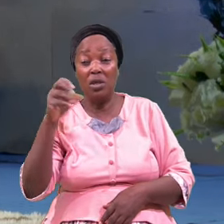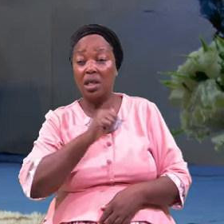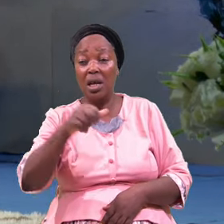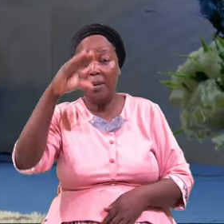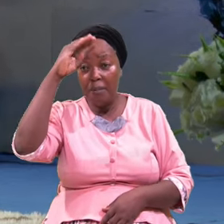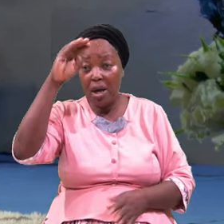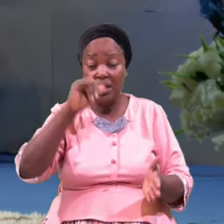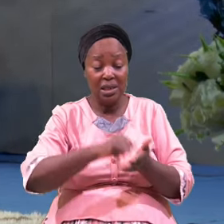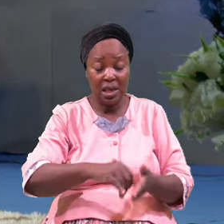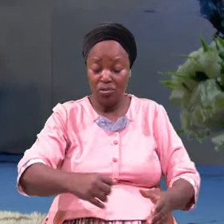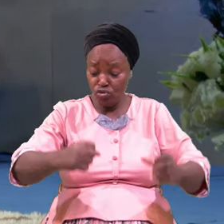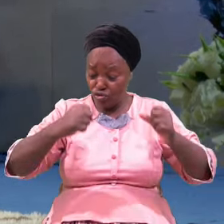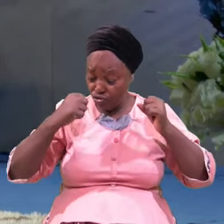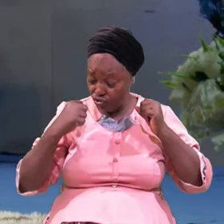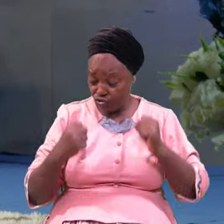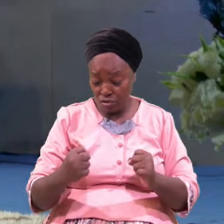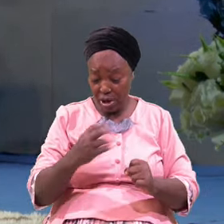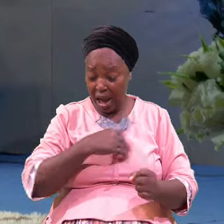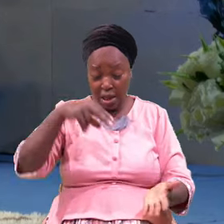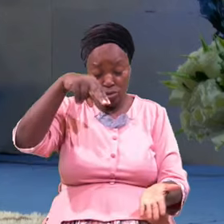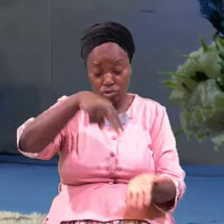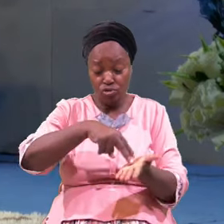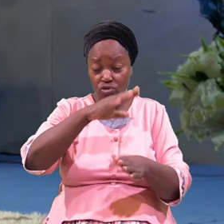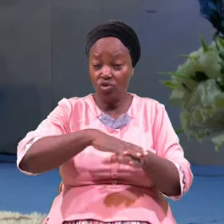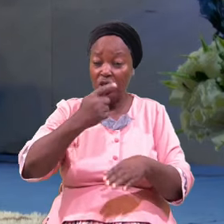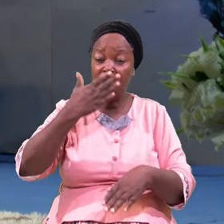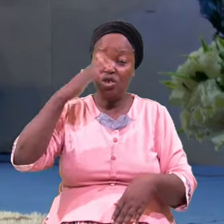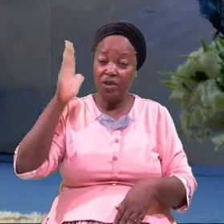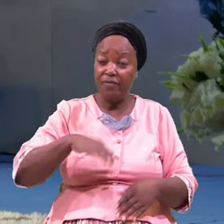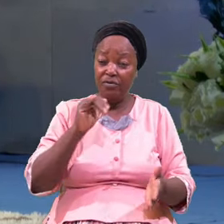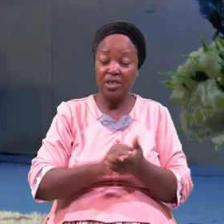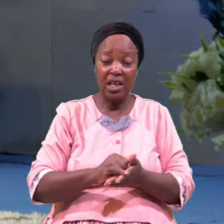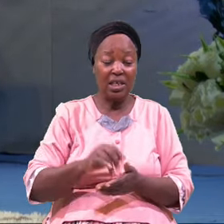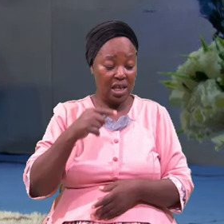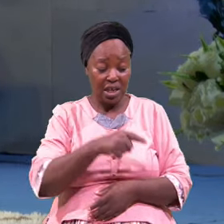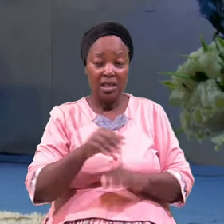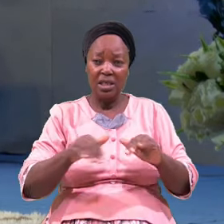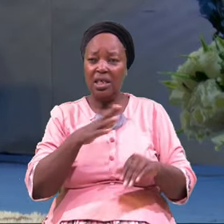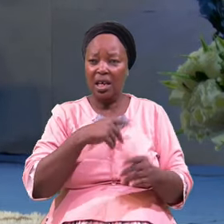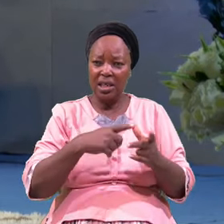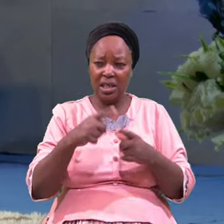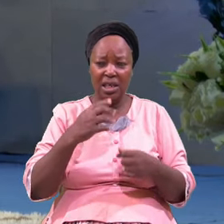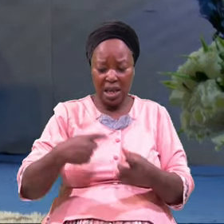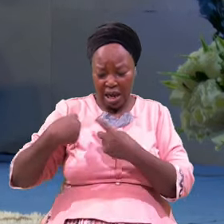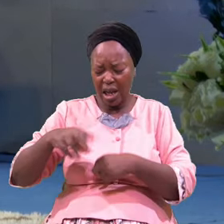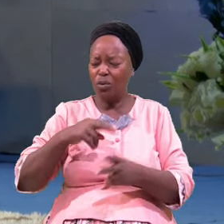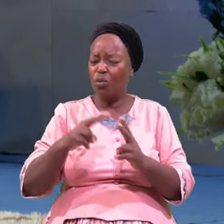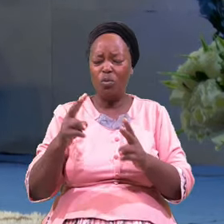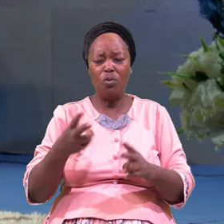That Stood Under Evil That He Did And There Was No Softness His Heart Was Hard